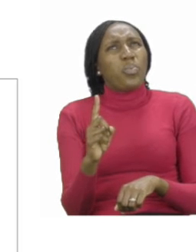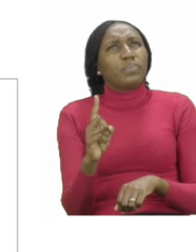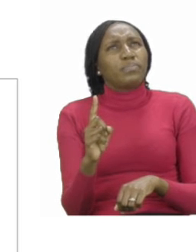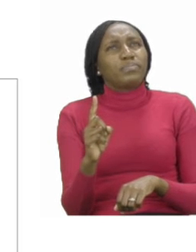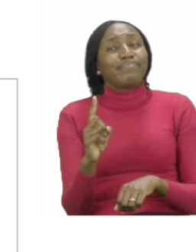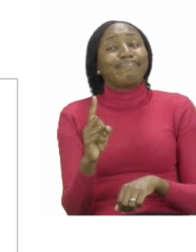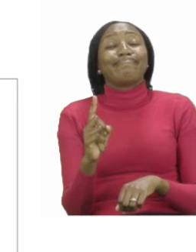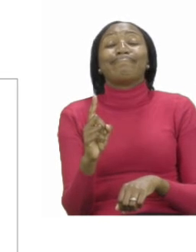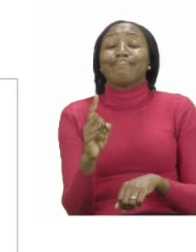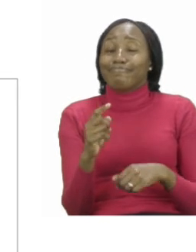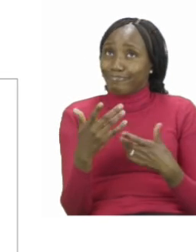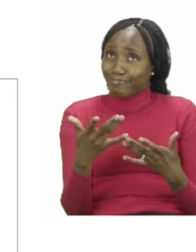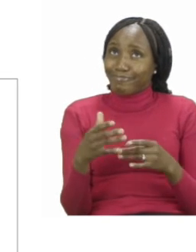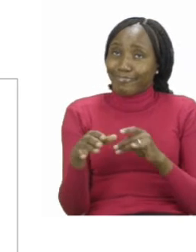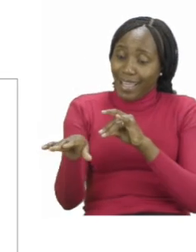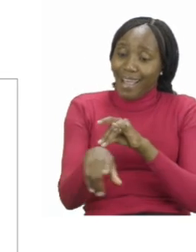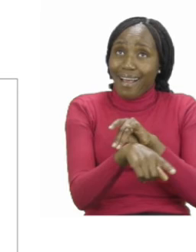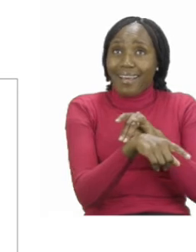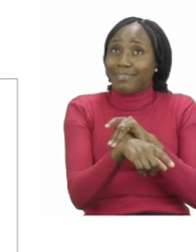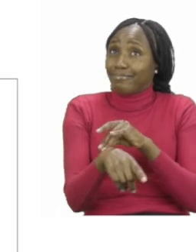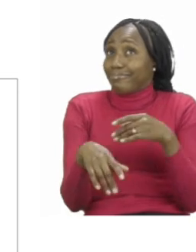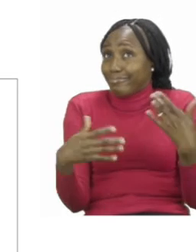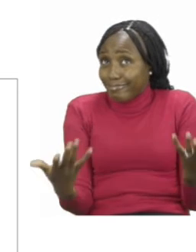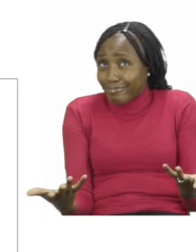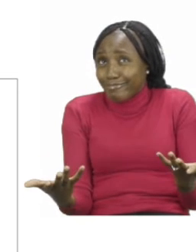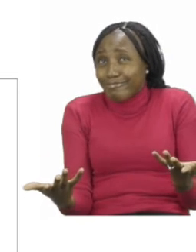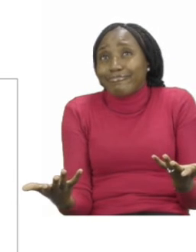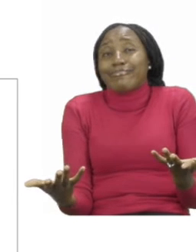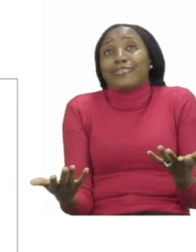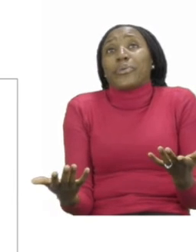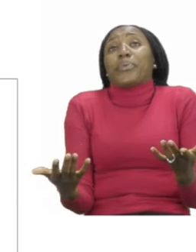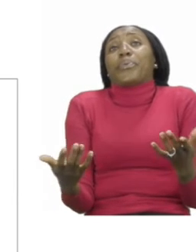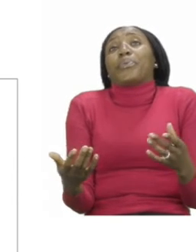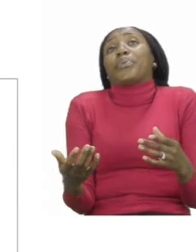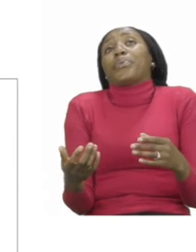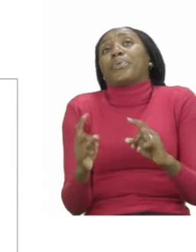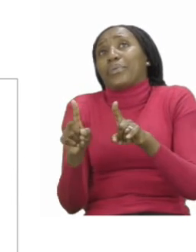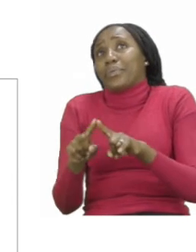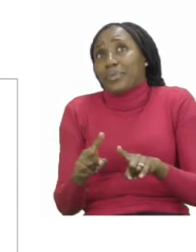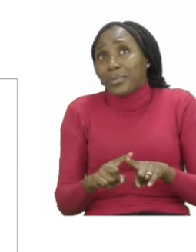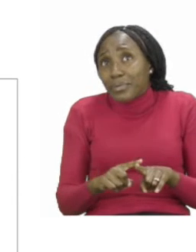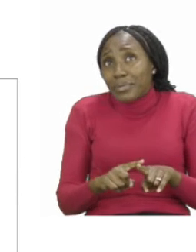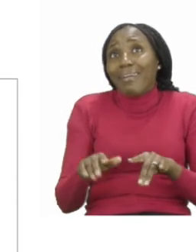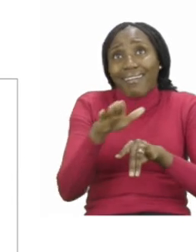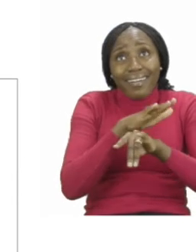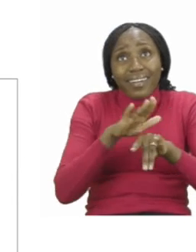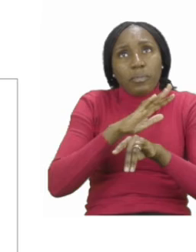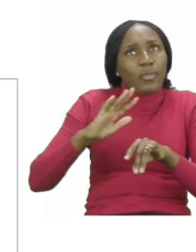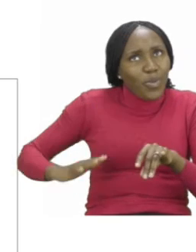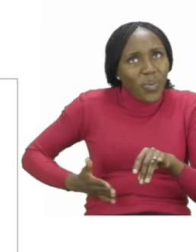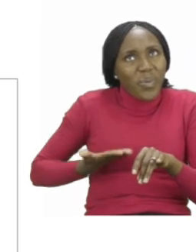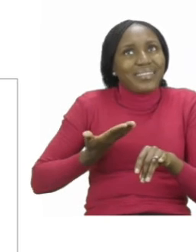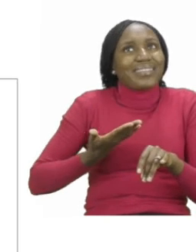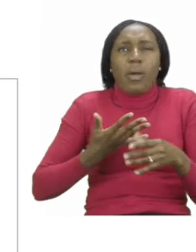You have to draw any wild animal and then you